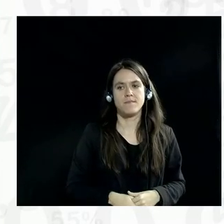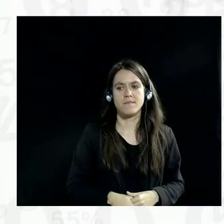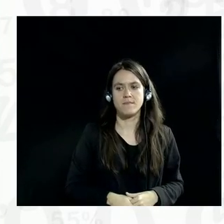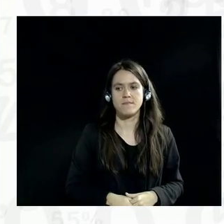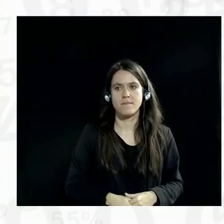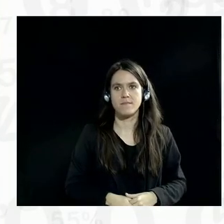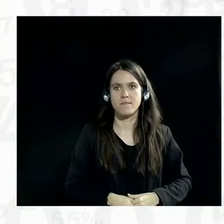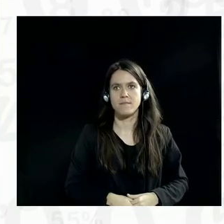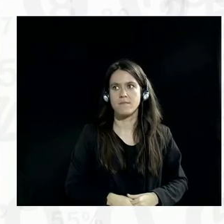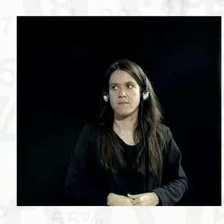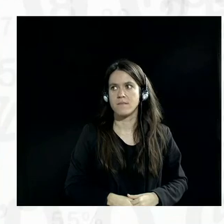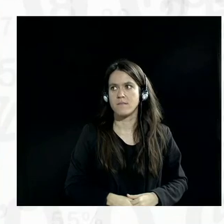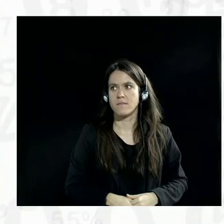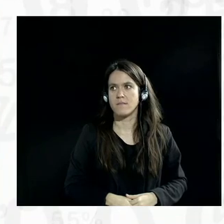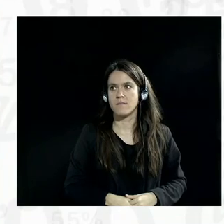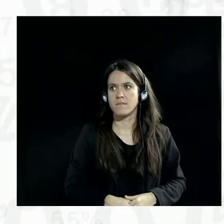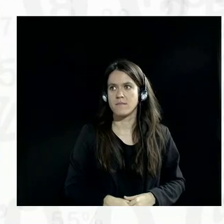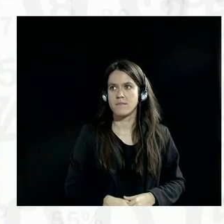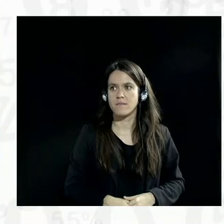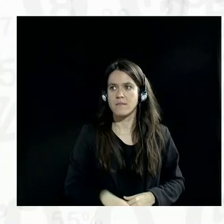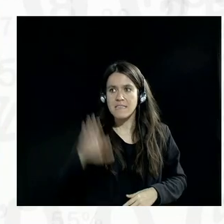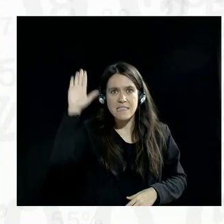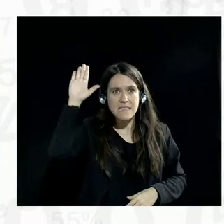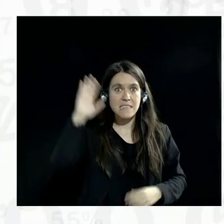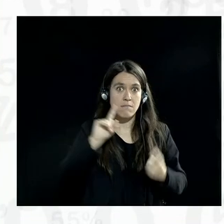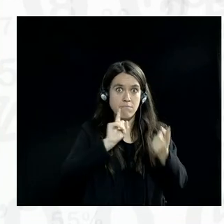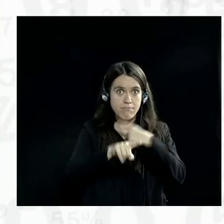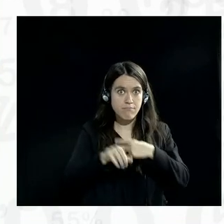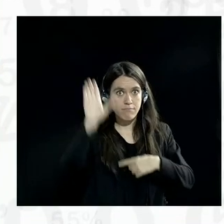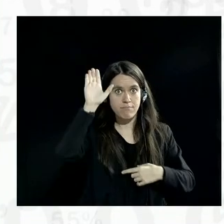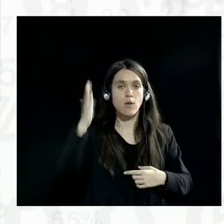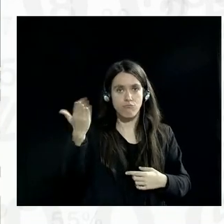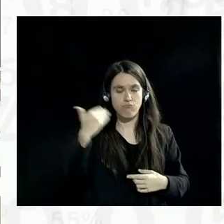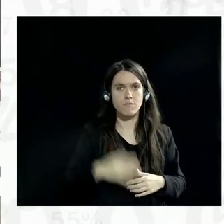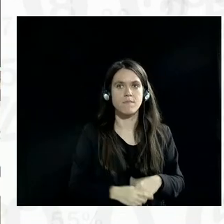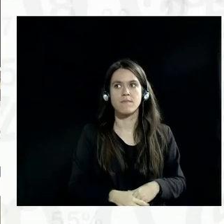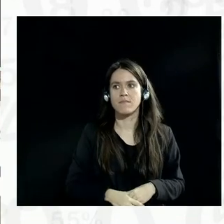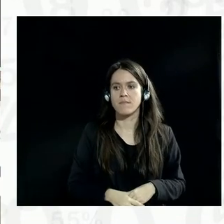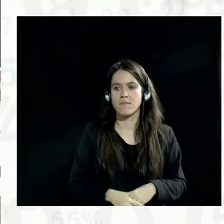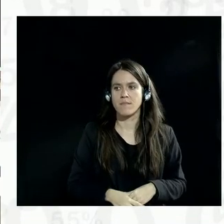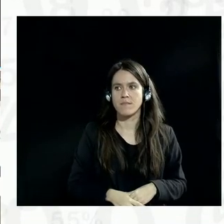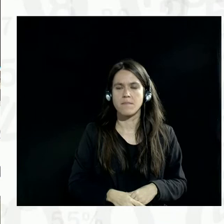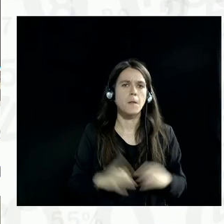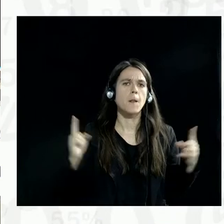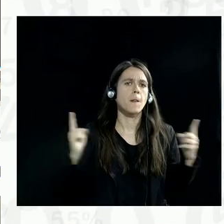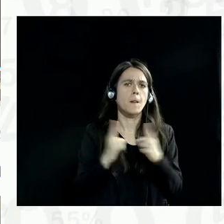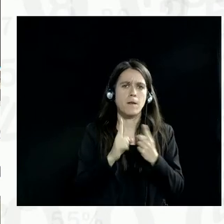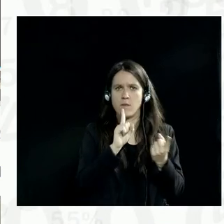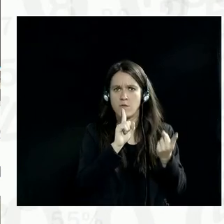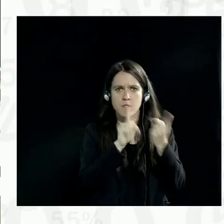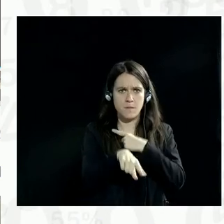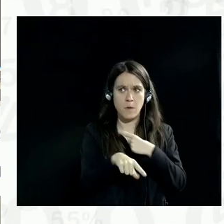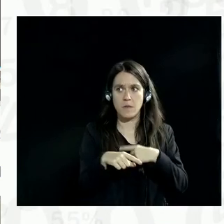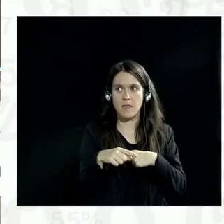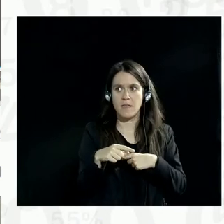are ahead of the panel. respond very briefly? Yes, please. So just a very brief response, and I'm going to